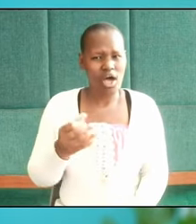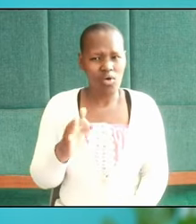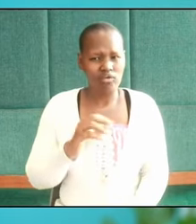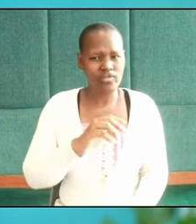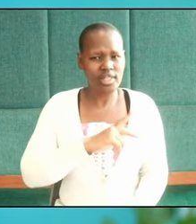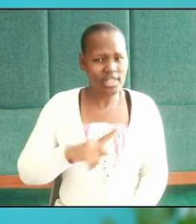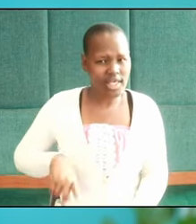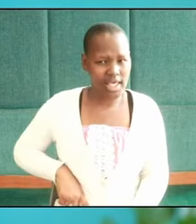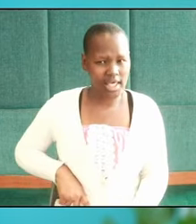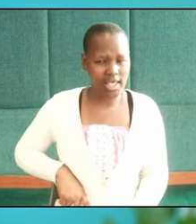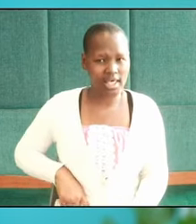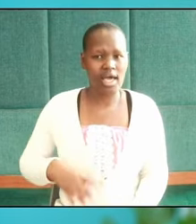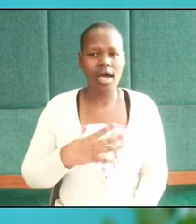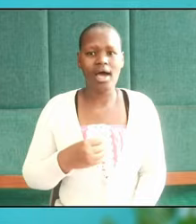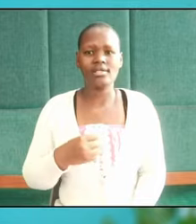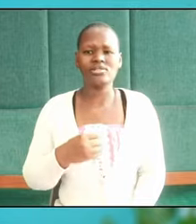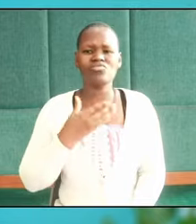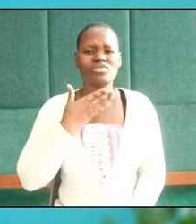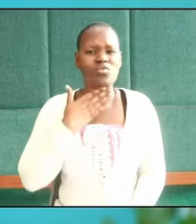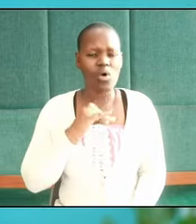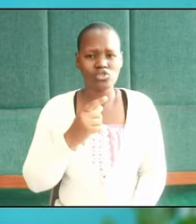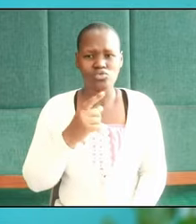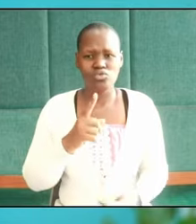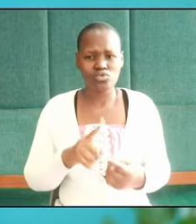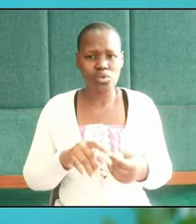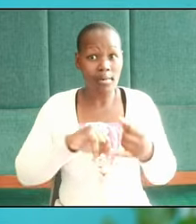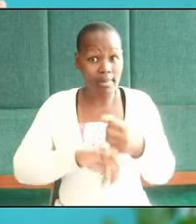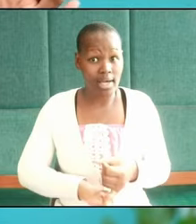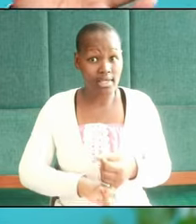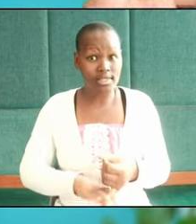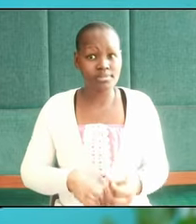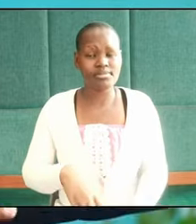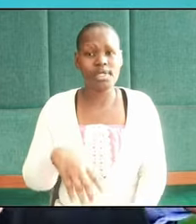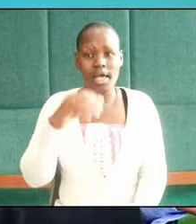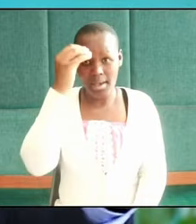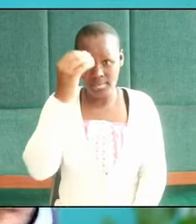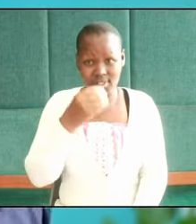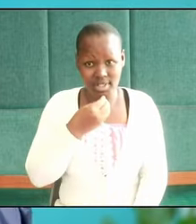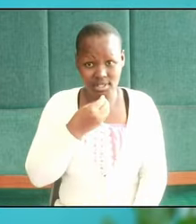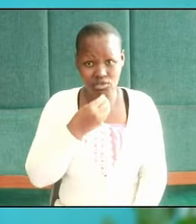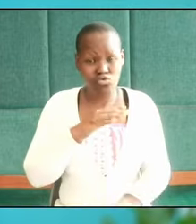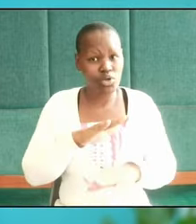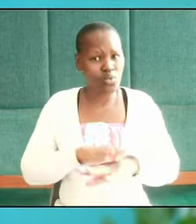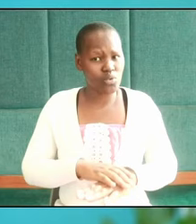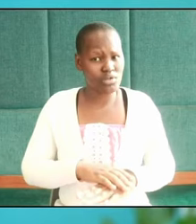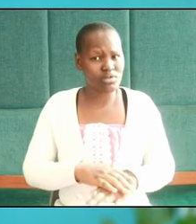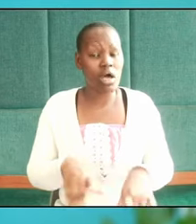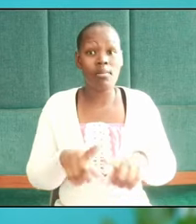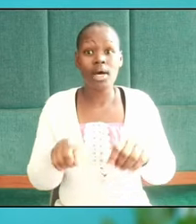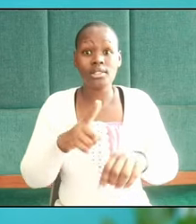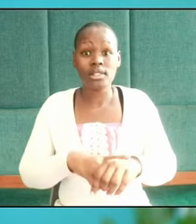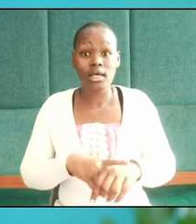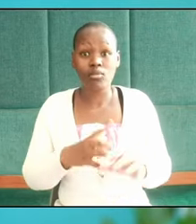to marry her by pretending to be good while he was in Narnia. But when he